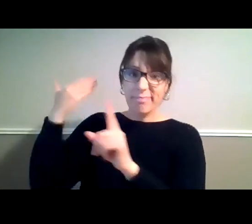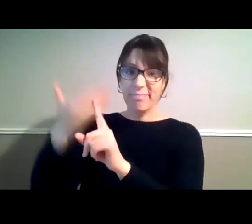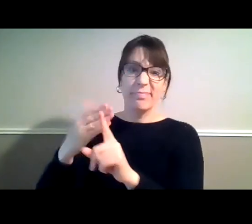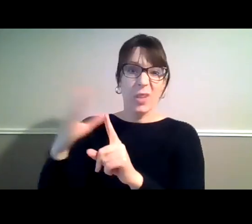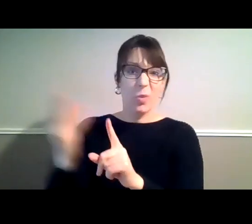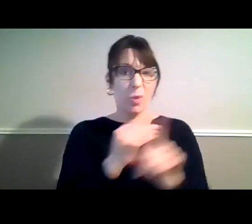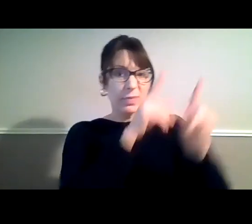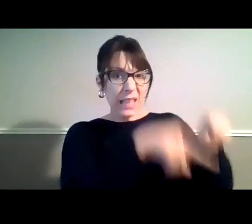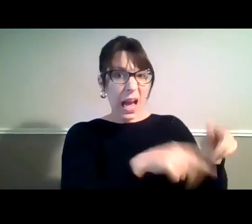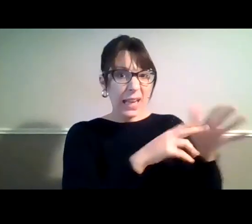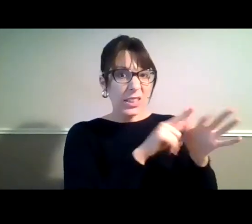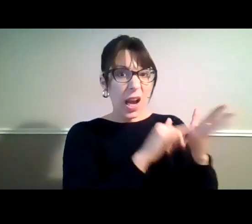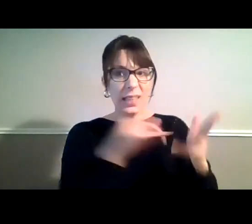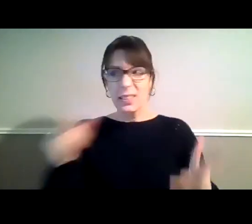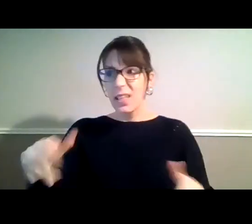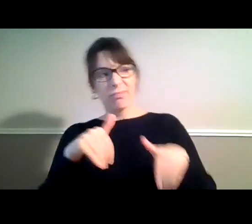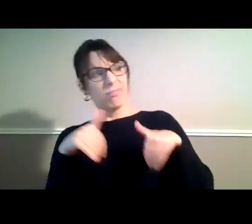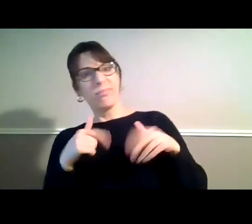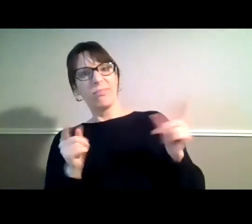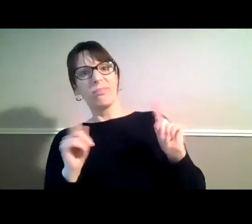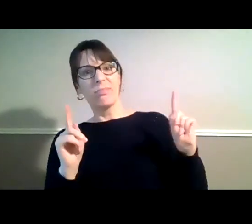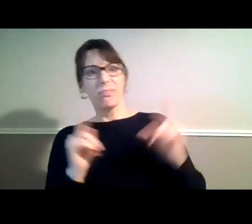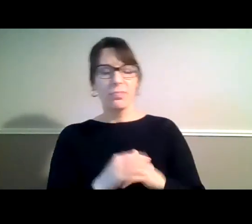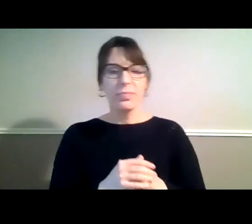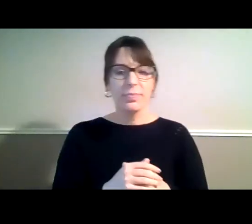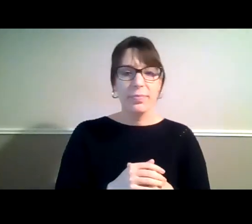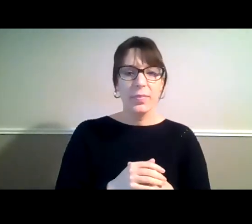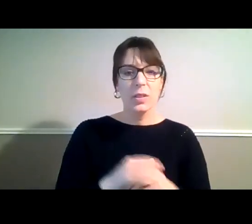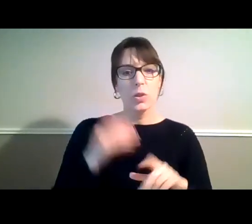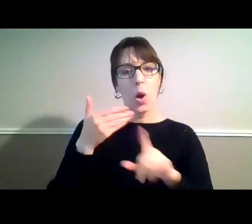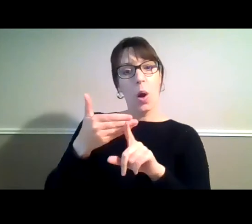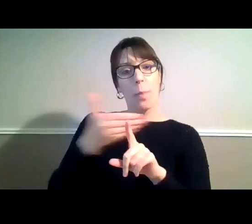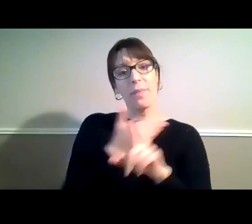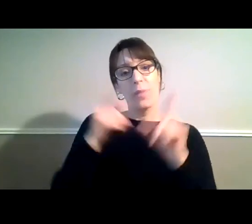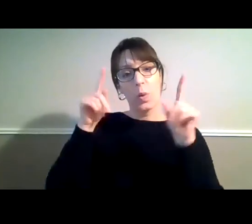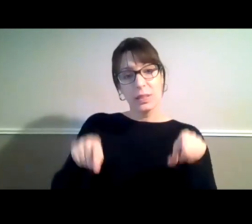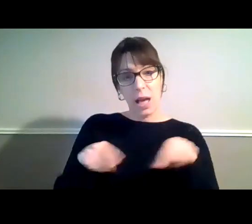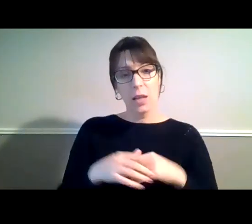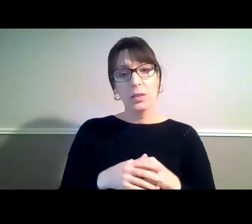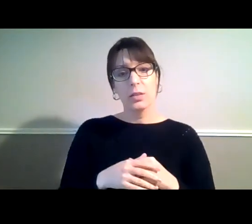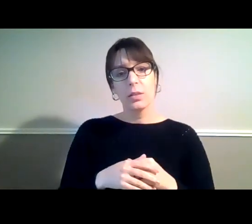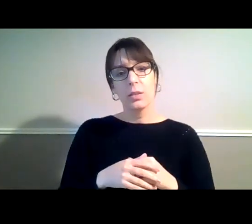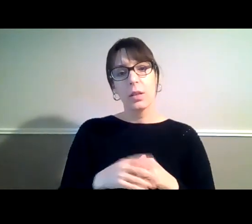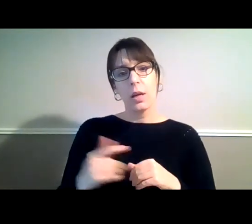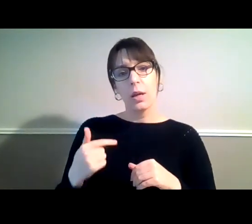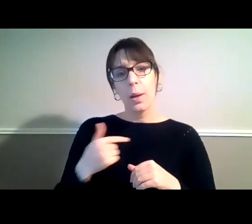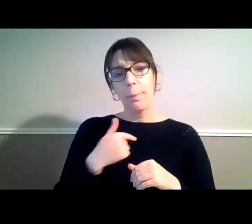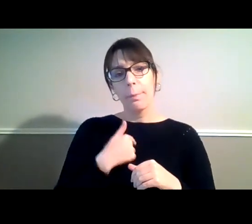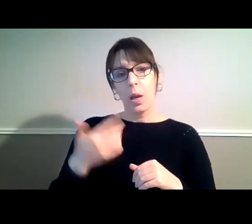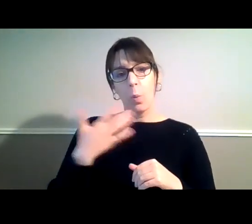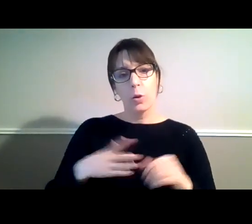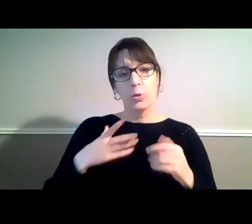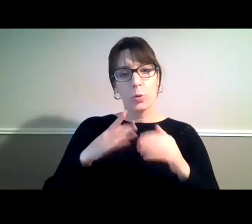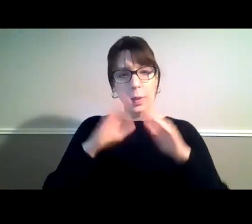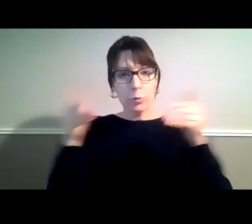introduced. Before we get started, I'd like to introduce some Zoom etiquette,